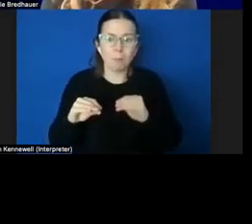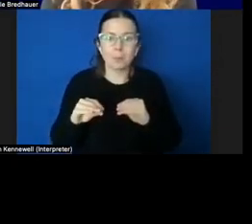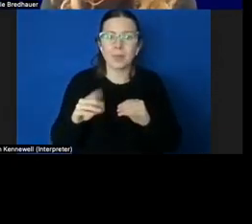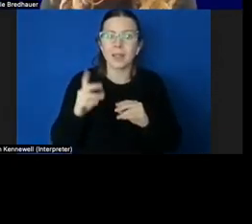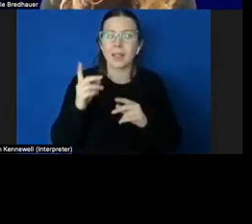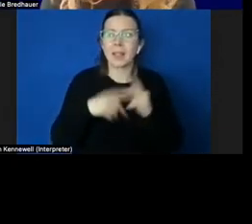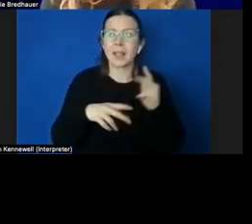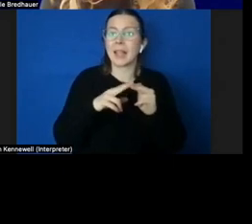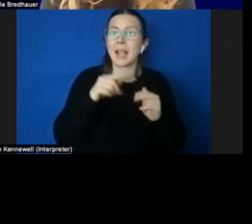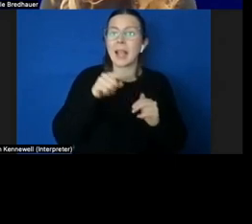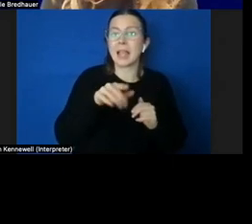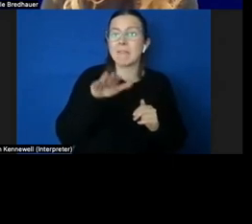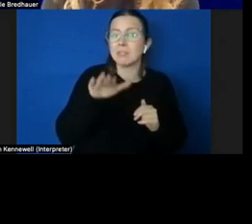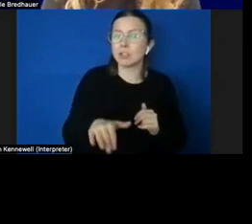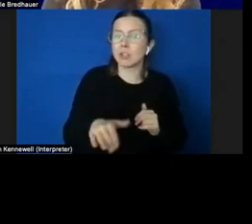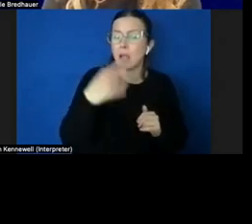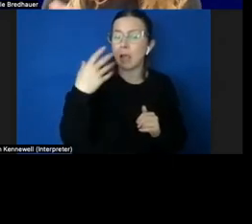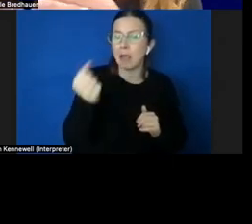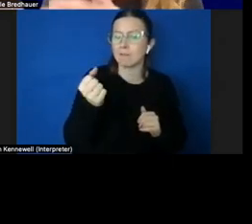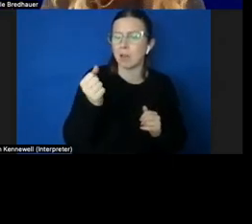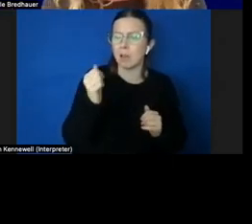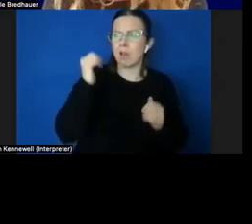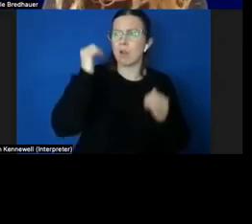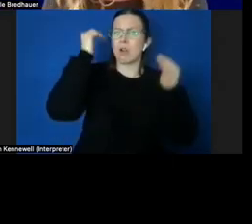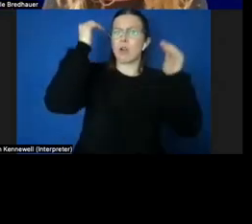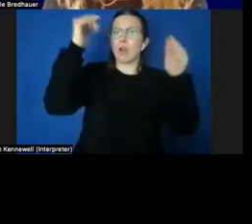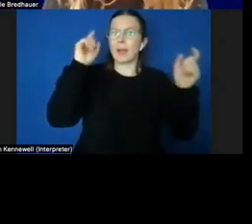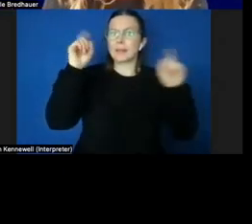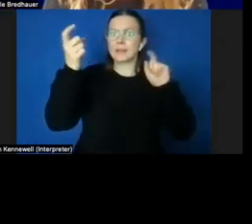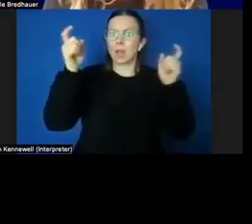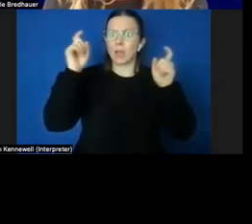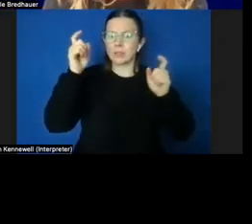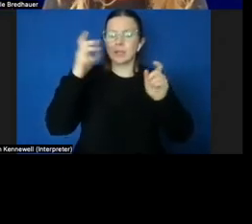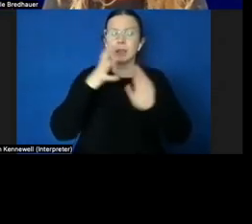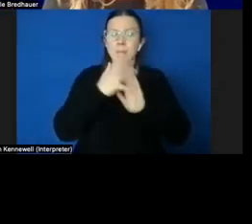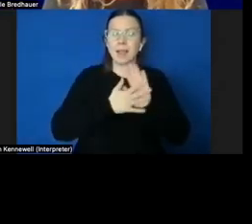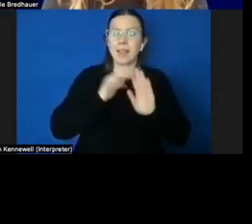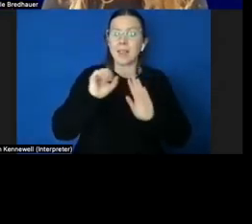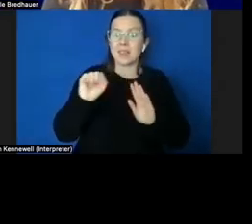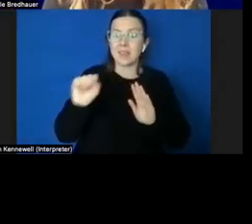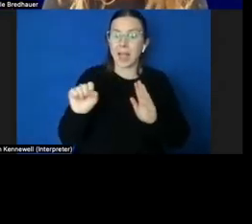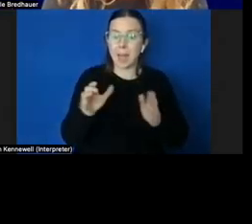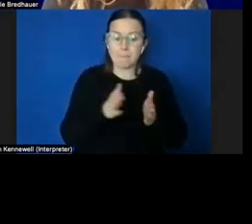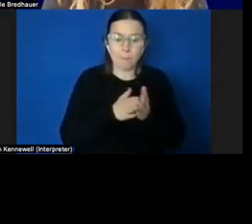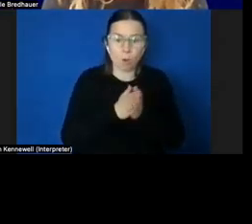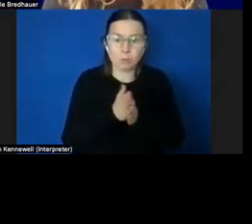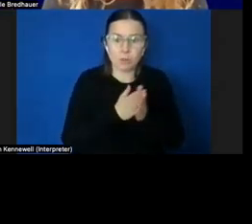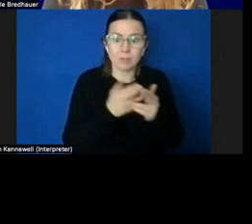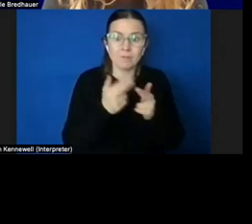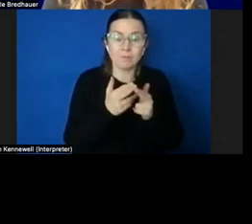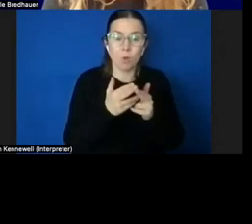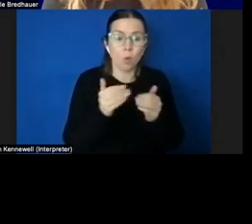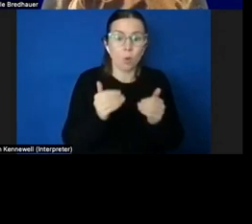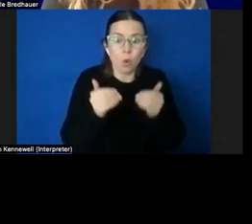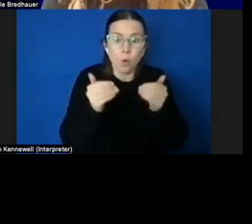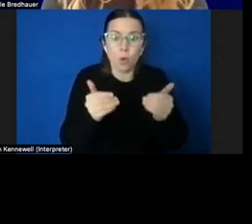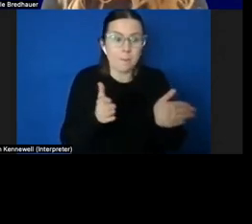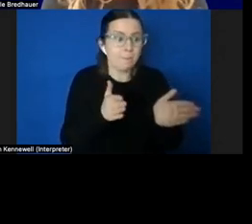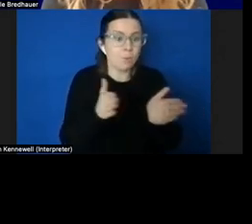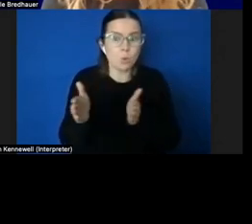of high anxiety, their motivation to move will be really interrupted